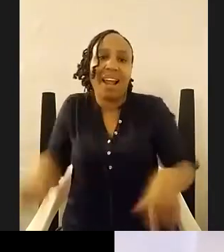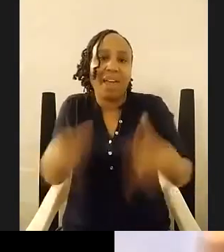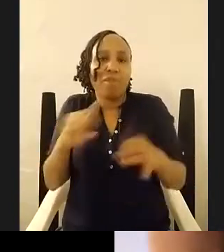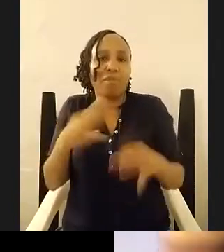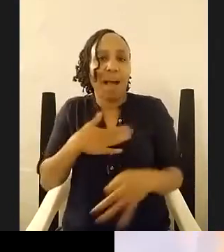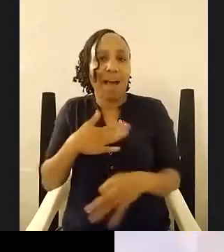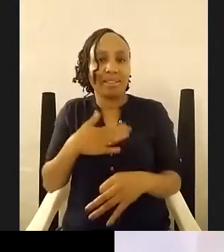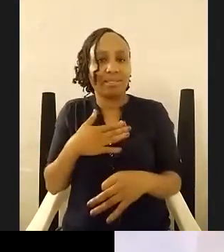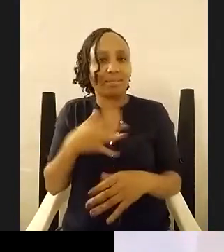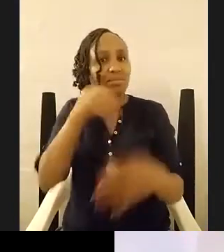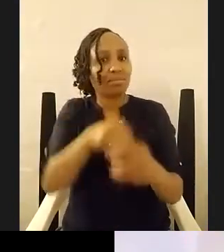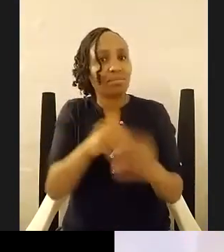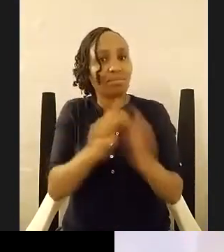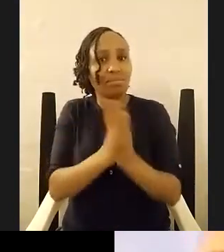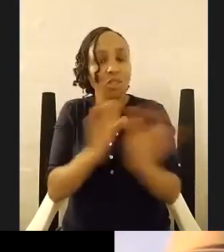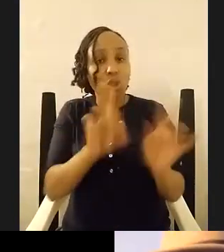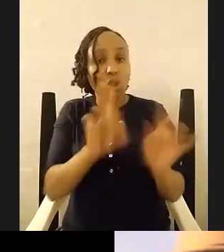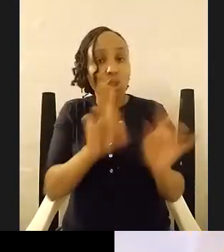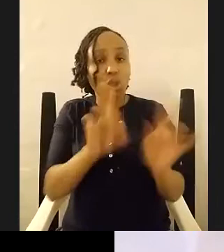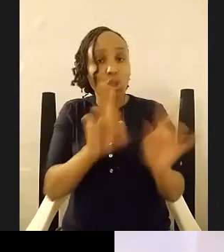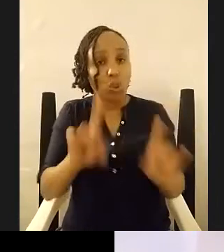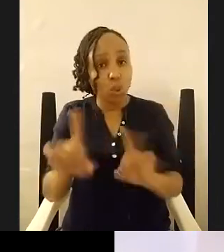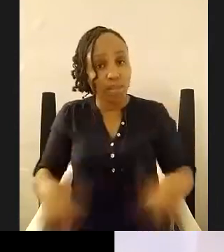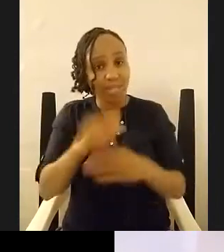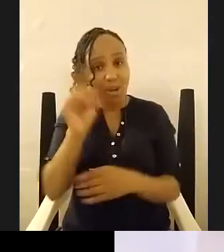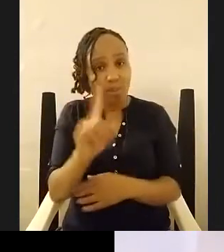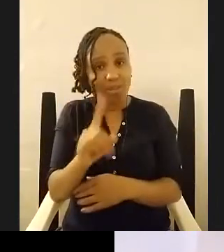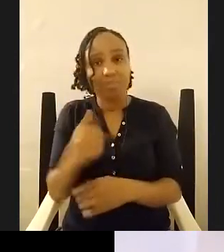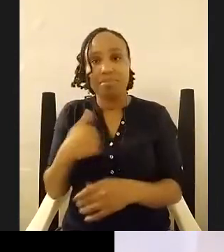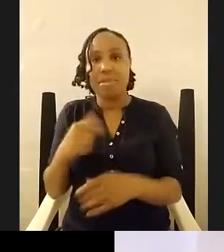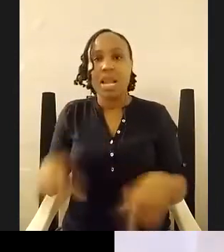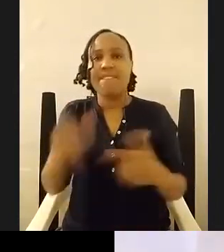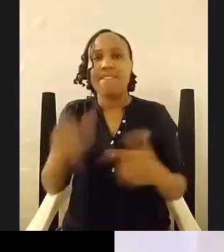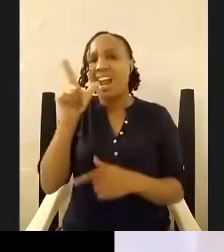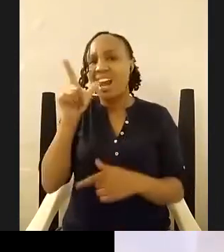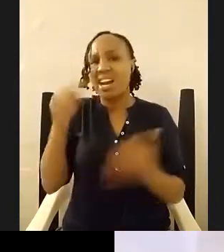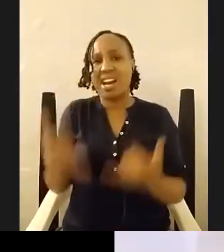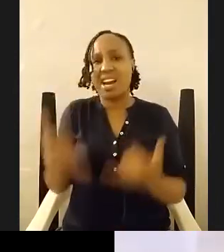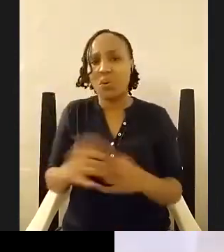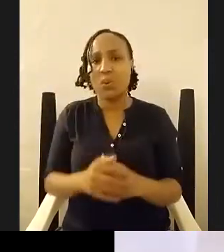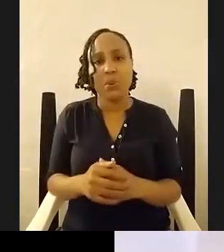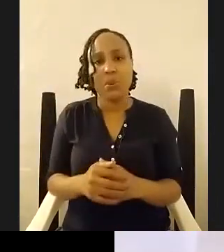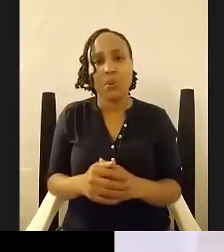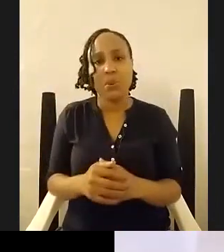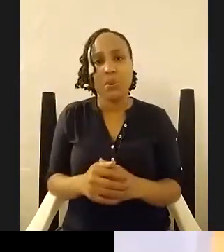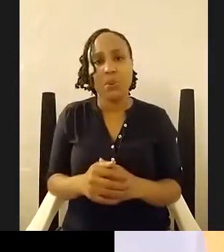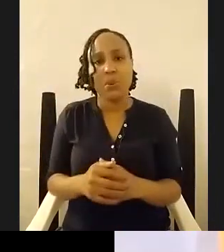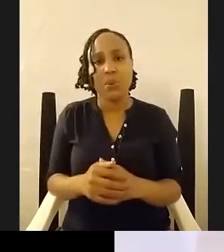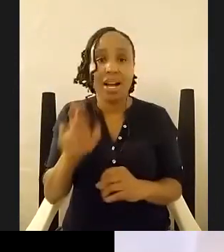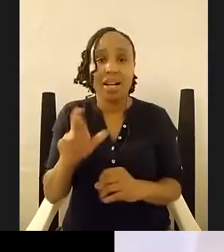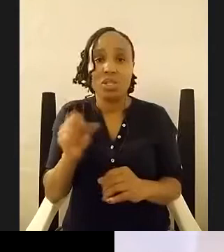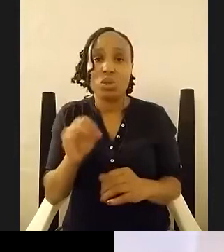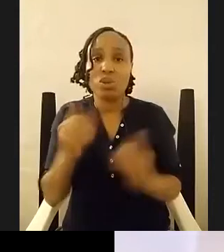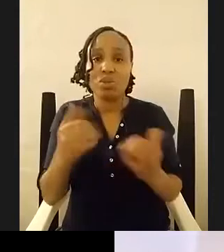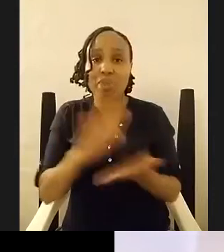nairobi i live in london now so oh oh dear oh dear so you've become one of those writers you just recently